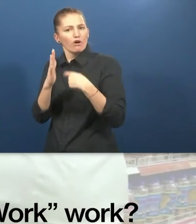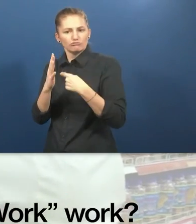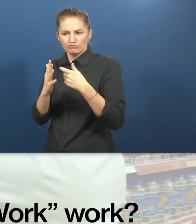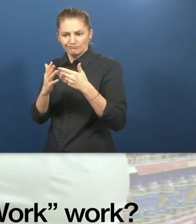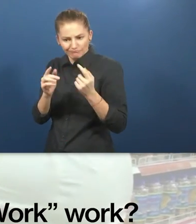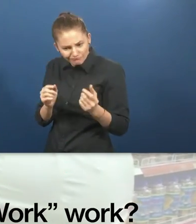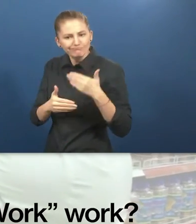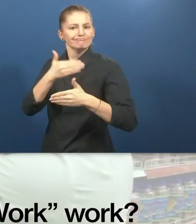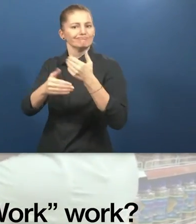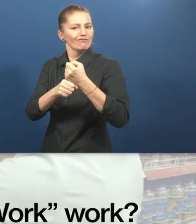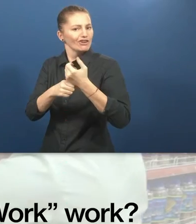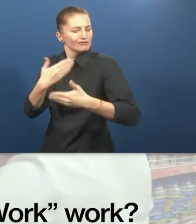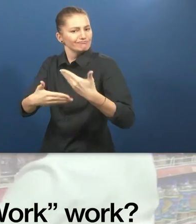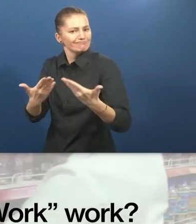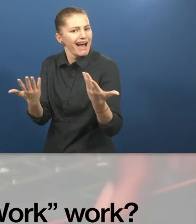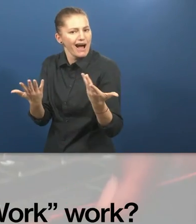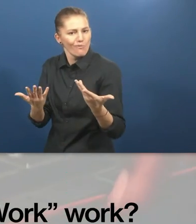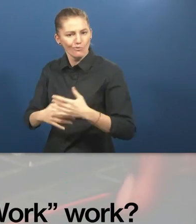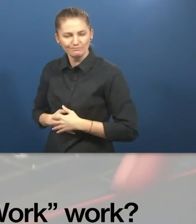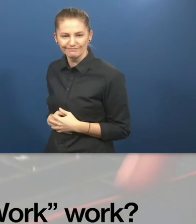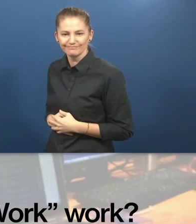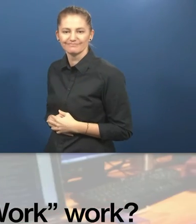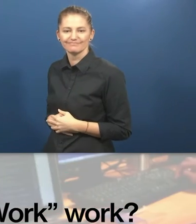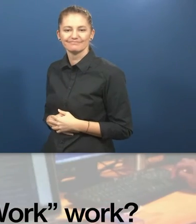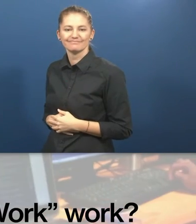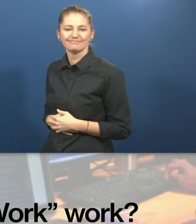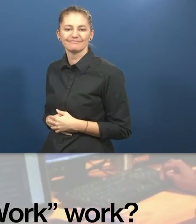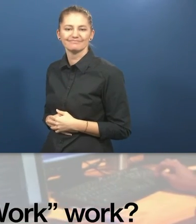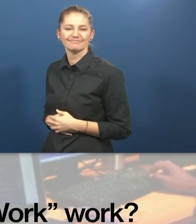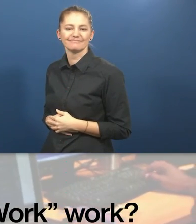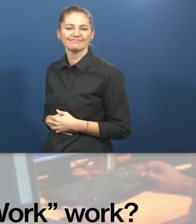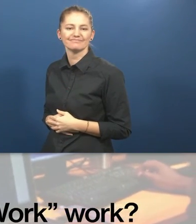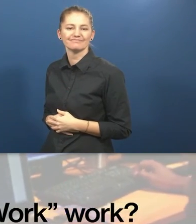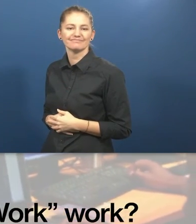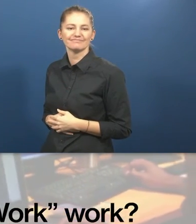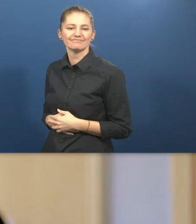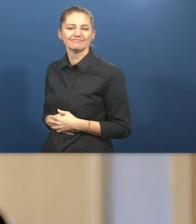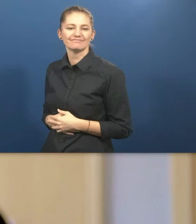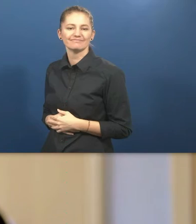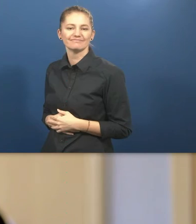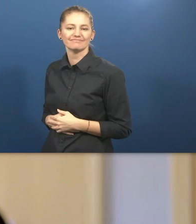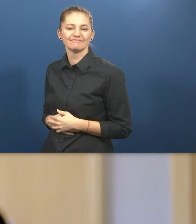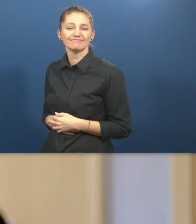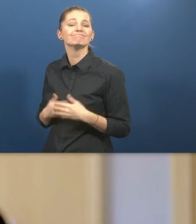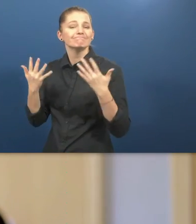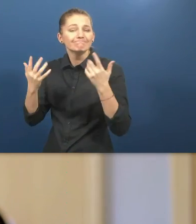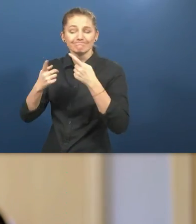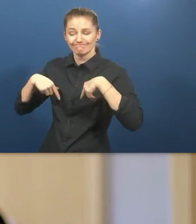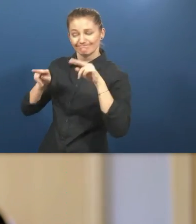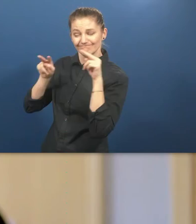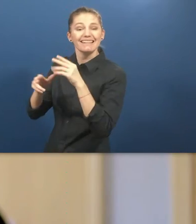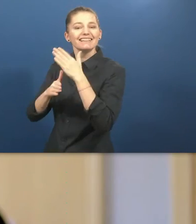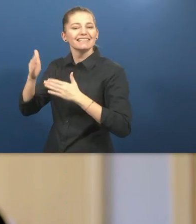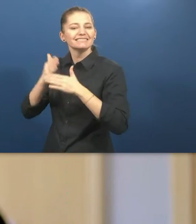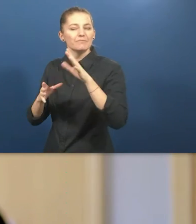does Work work So, at Make 12.4% Work,